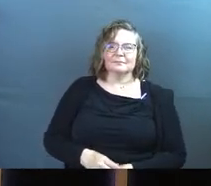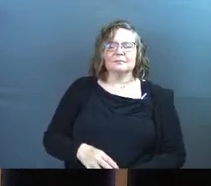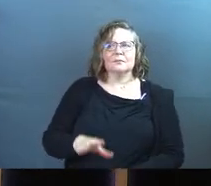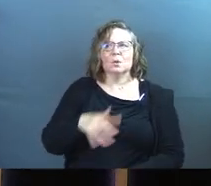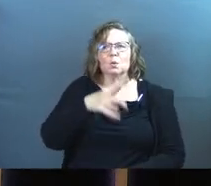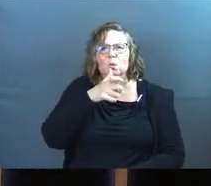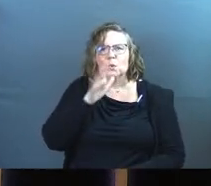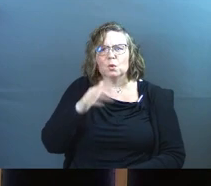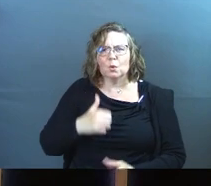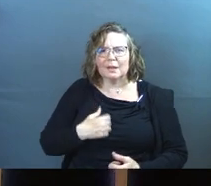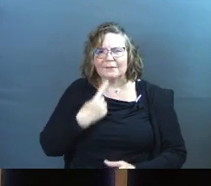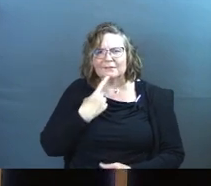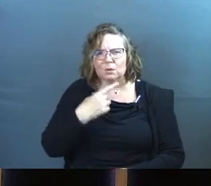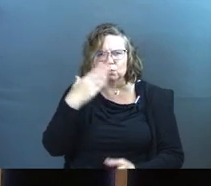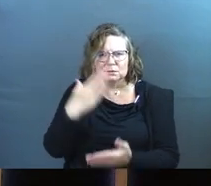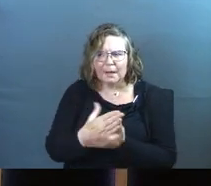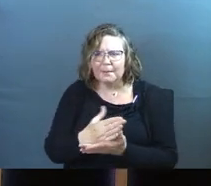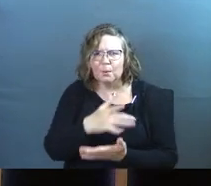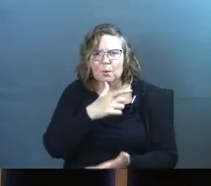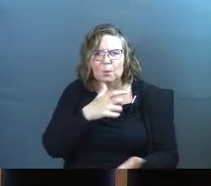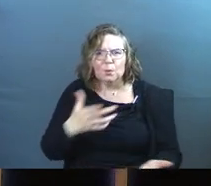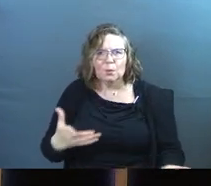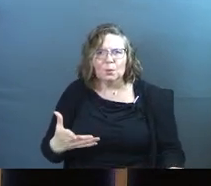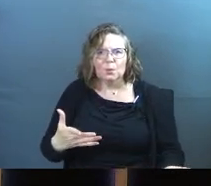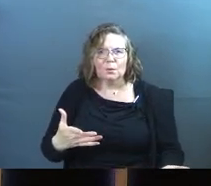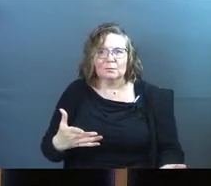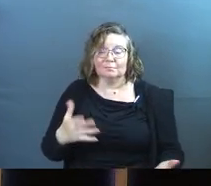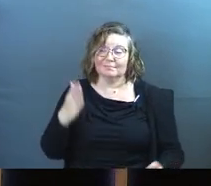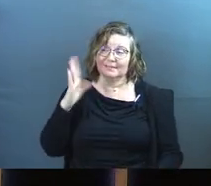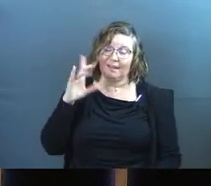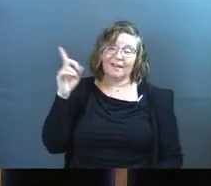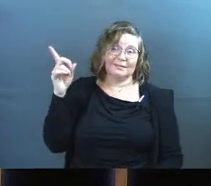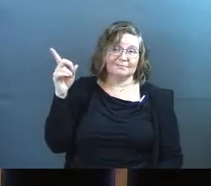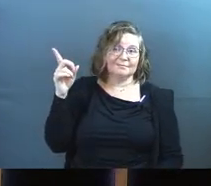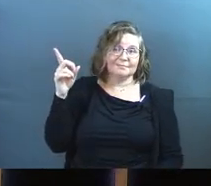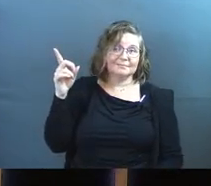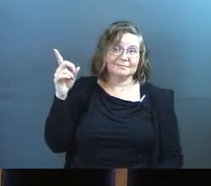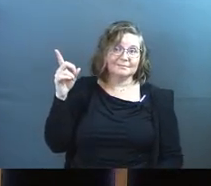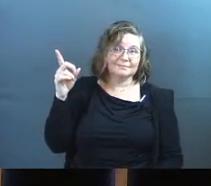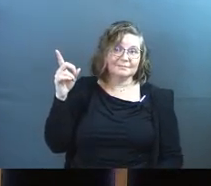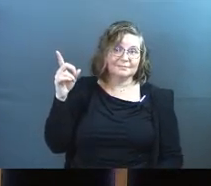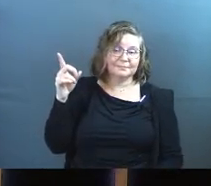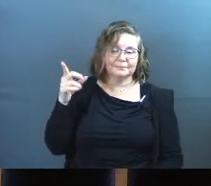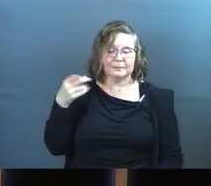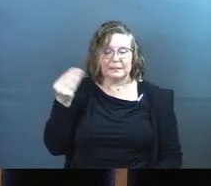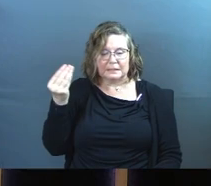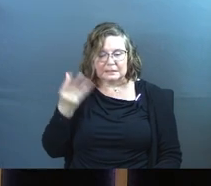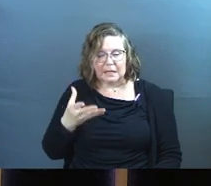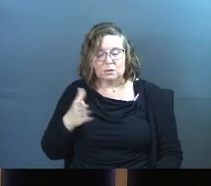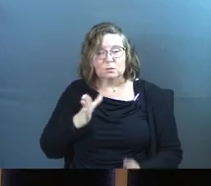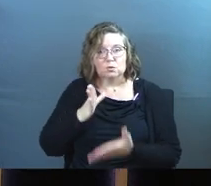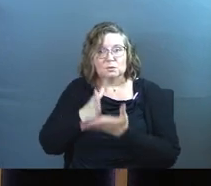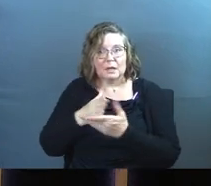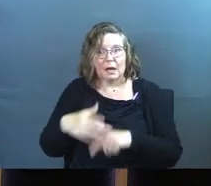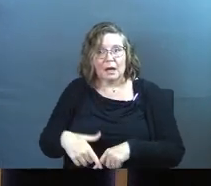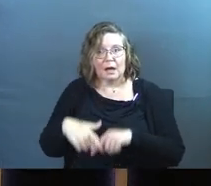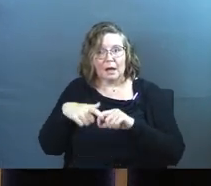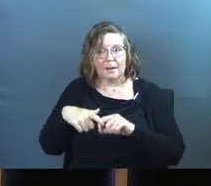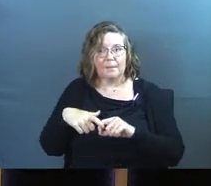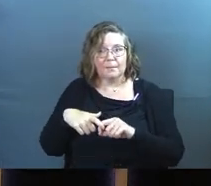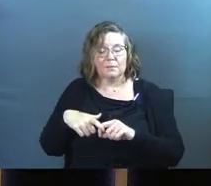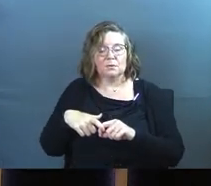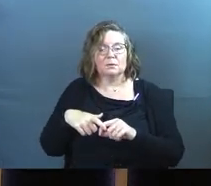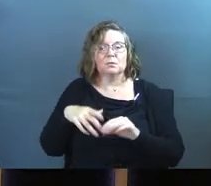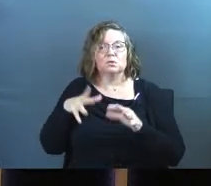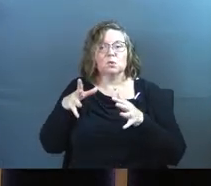Who in your life is telling you to stop? God is telling you to stop. He tells them to stop. He tells them